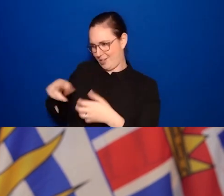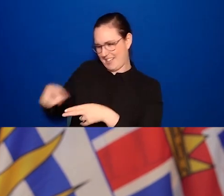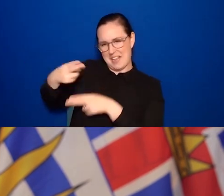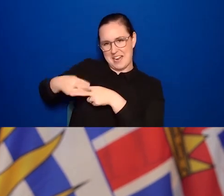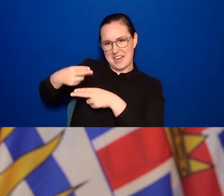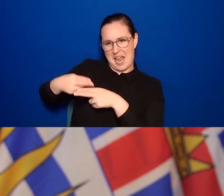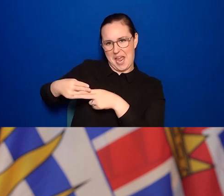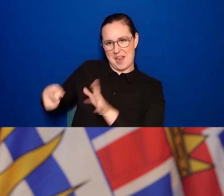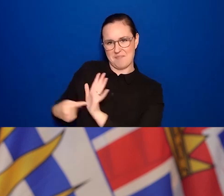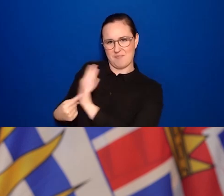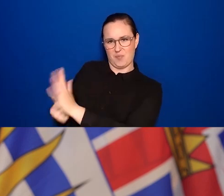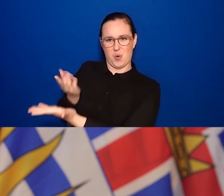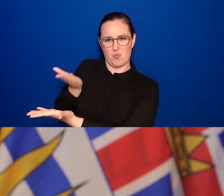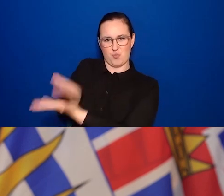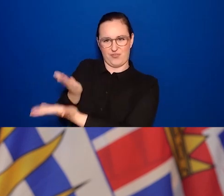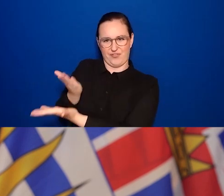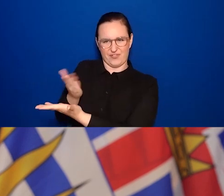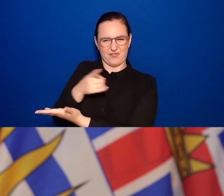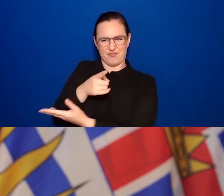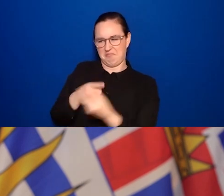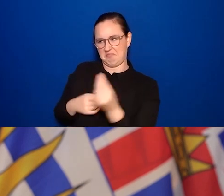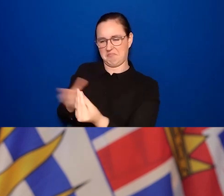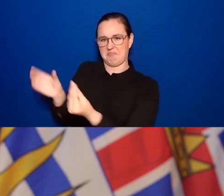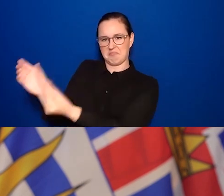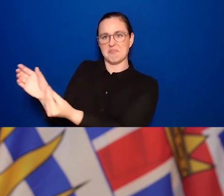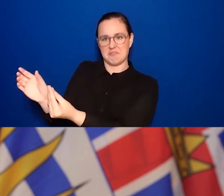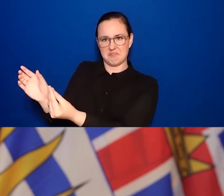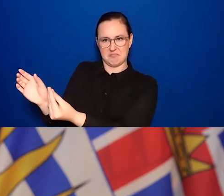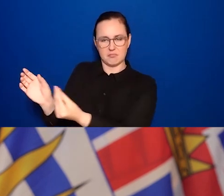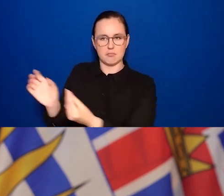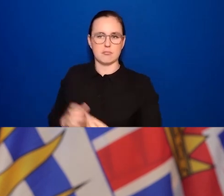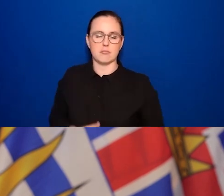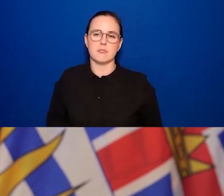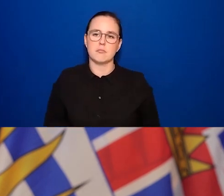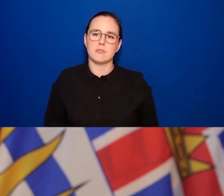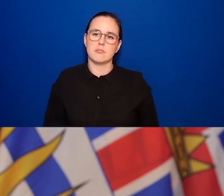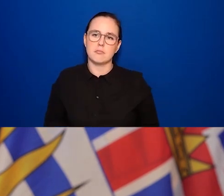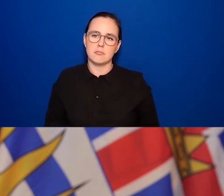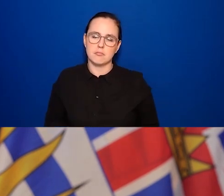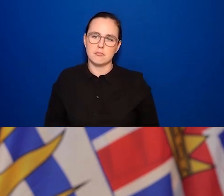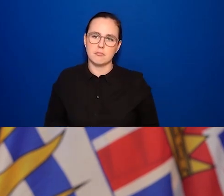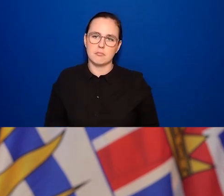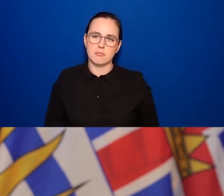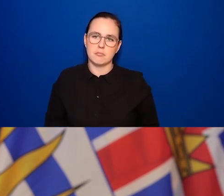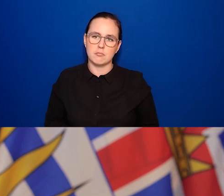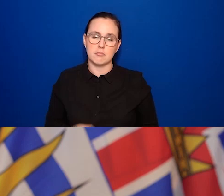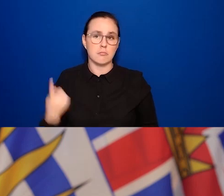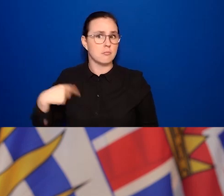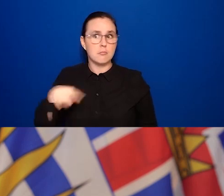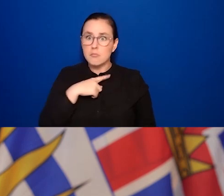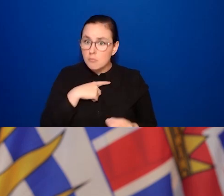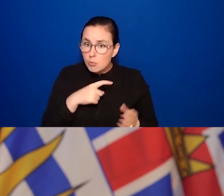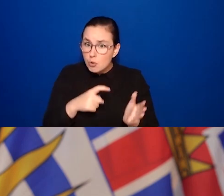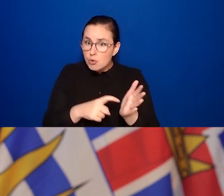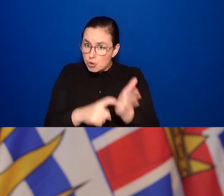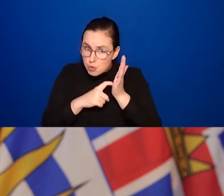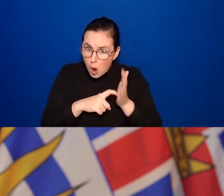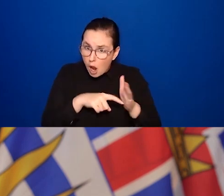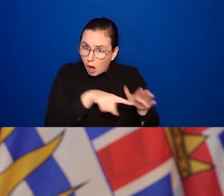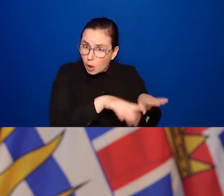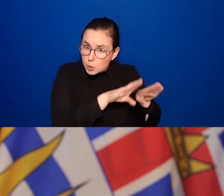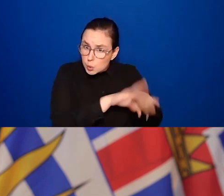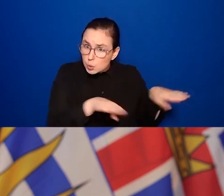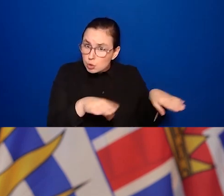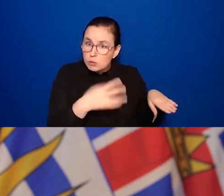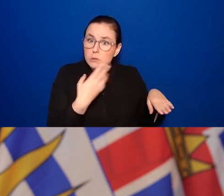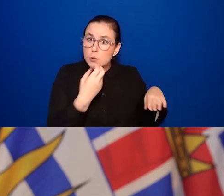to. We're not going to be requiring government ID for those 12 to 18, as we know that can be a challenge for